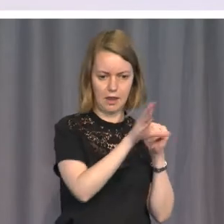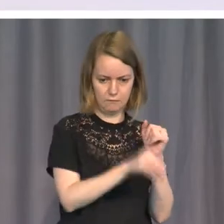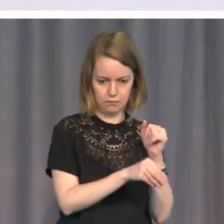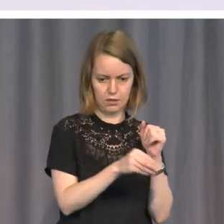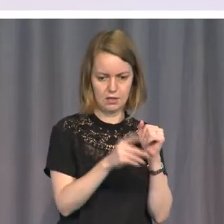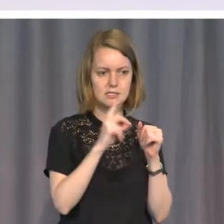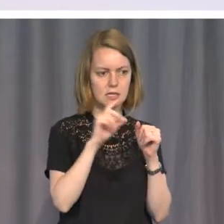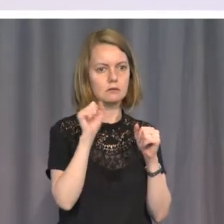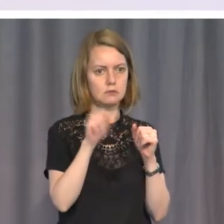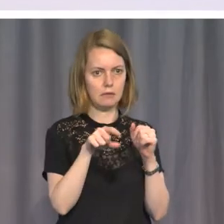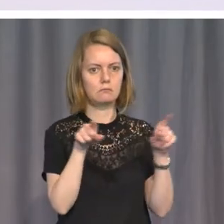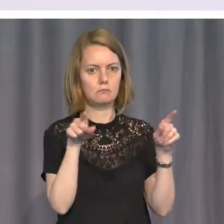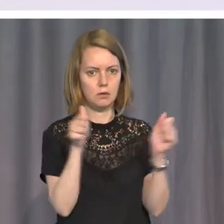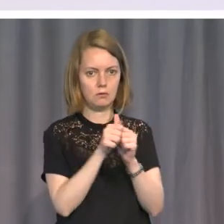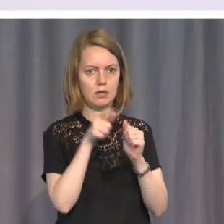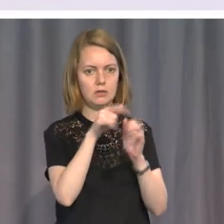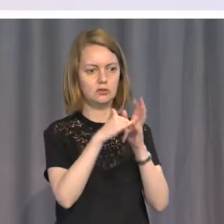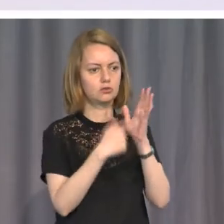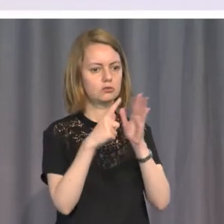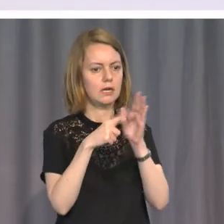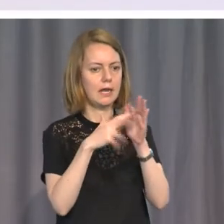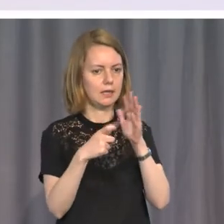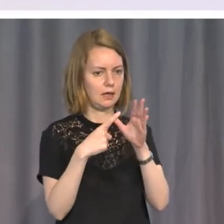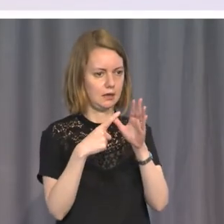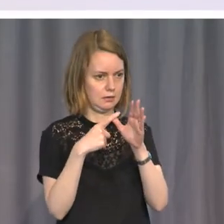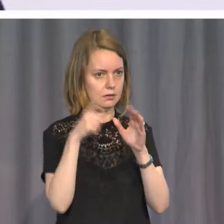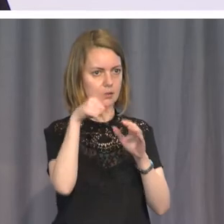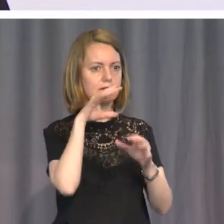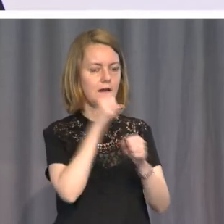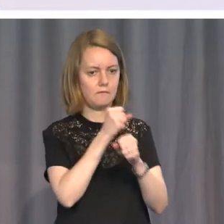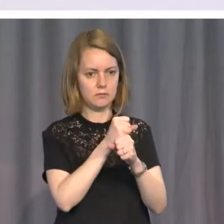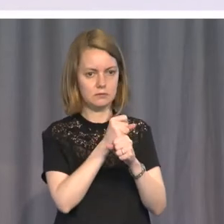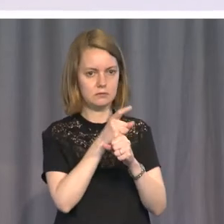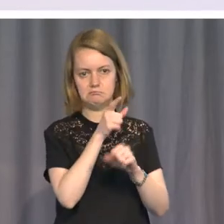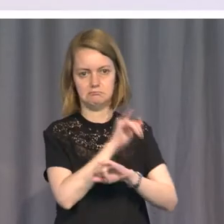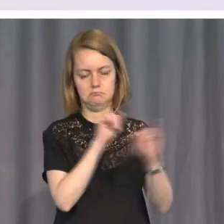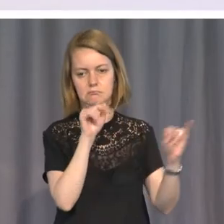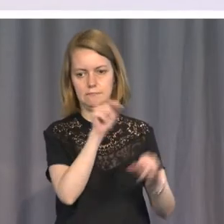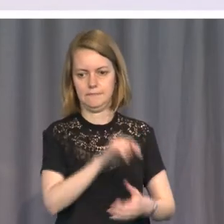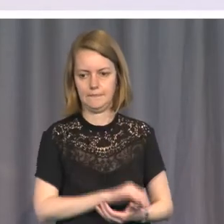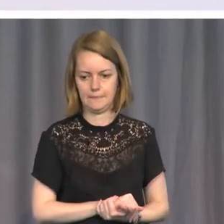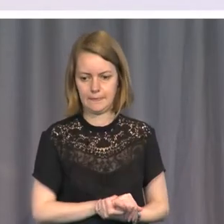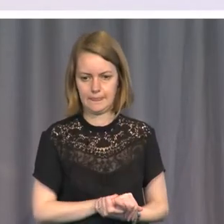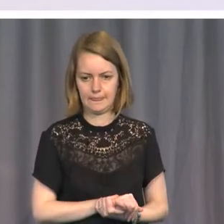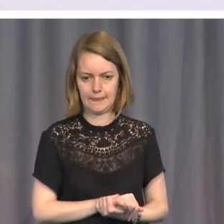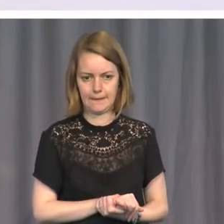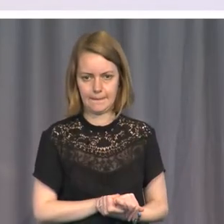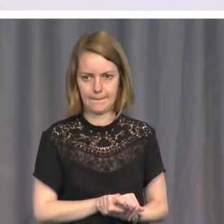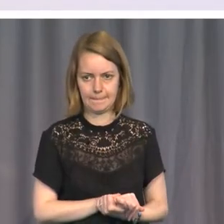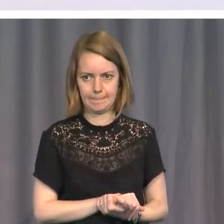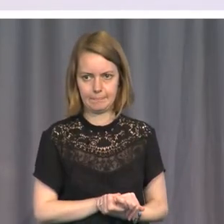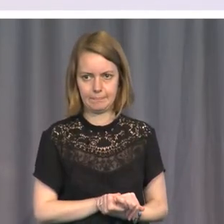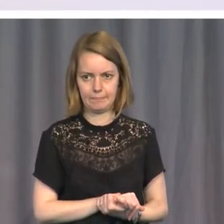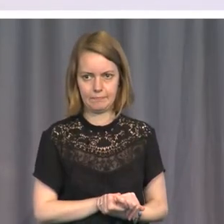disgracefully. The secretary, Kamlesh Sharma, who's been a disaster, refused to release it,